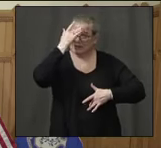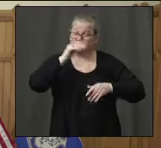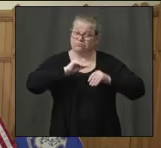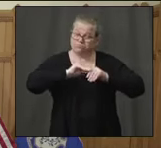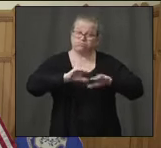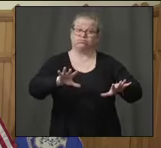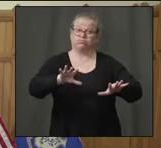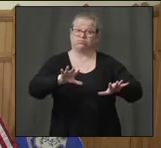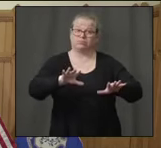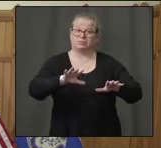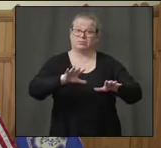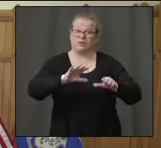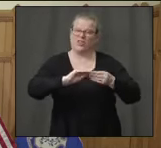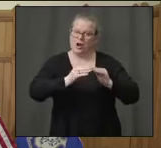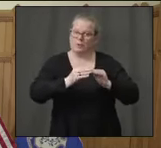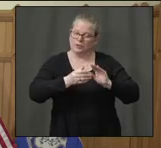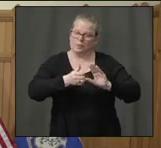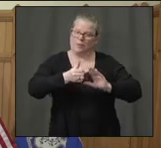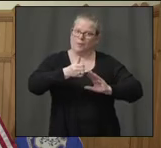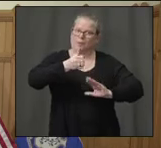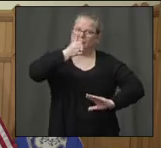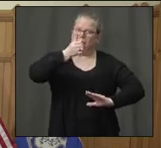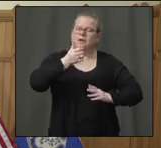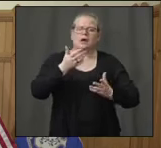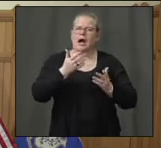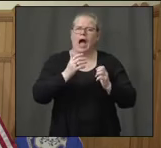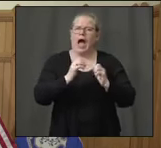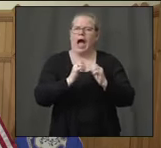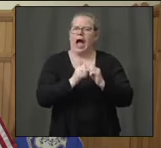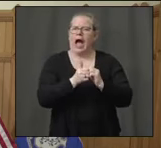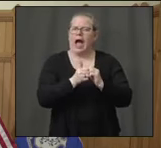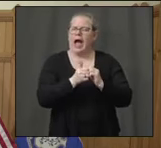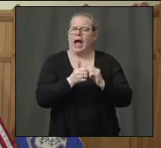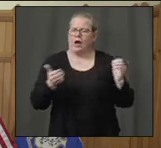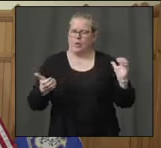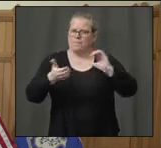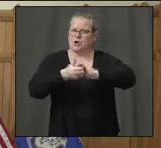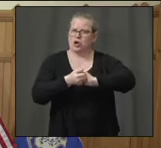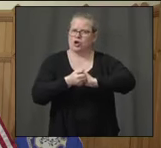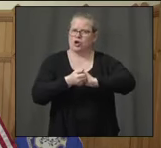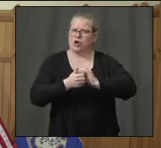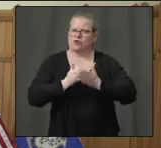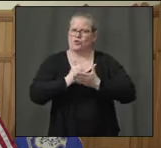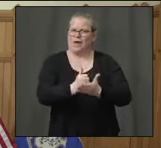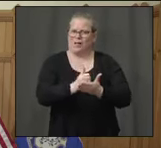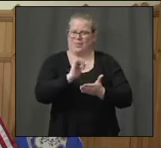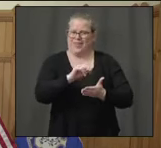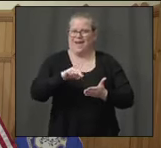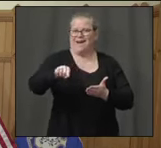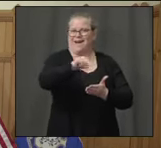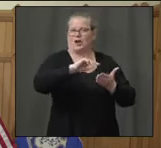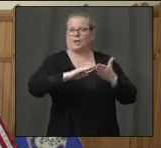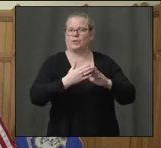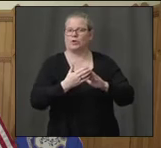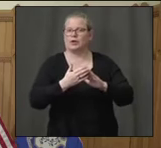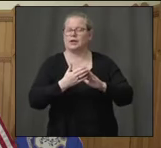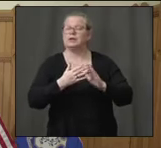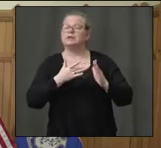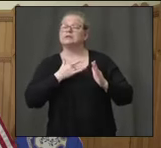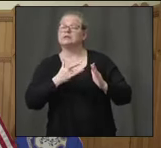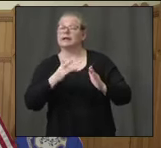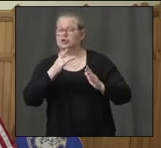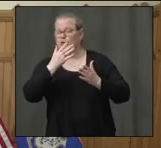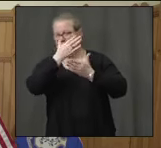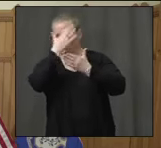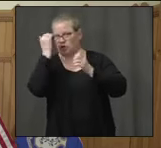numbers. How can the partnership will assist this community, which is forgotten and vulnerable as